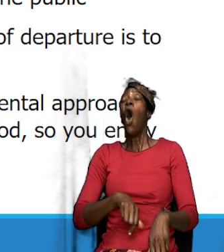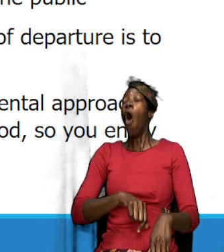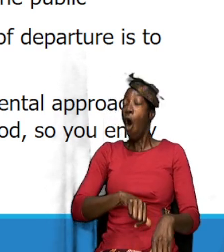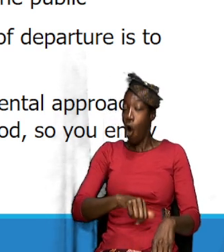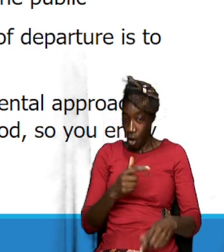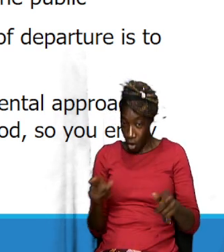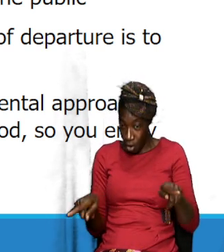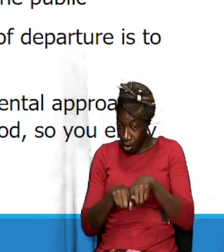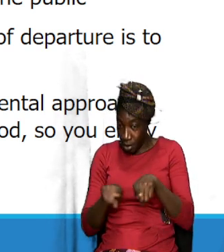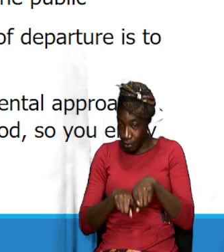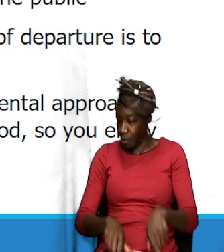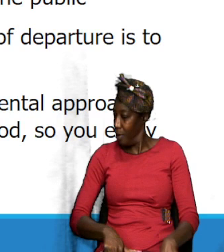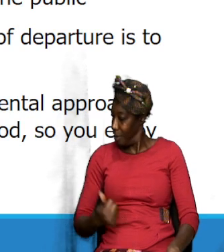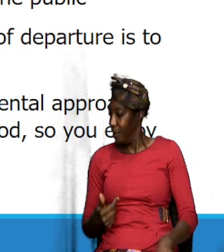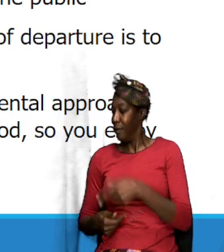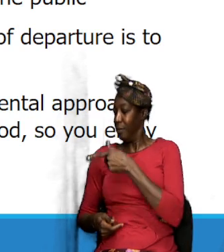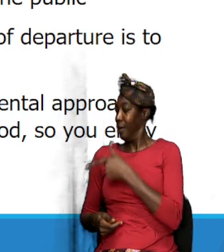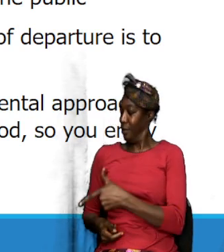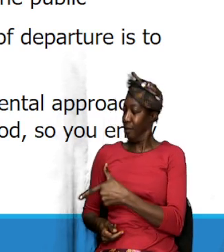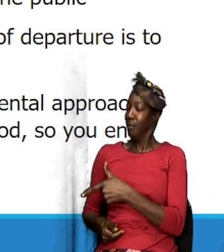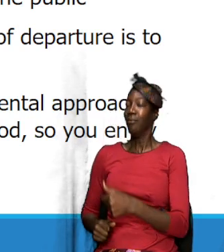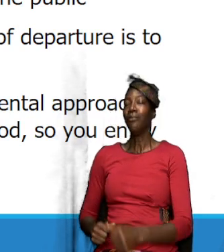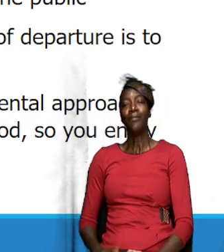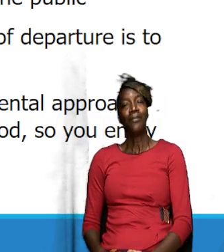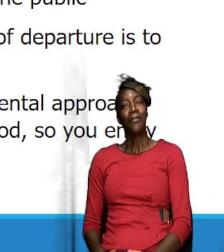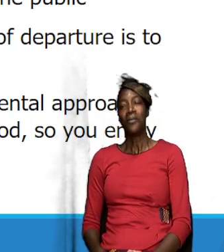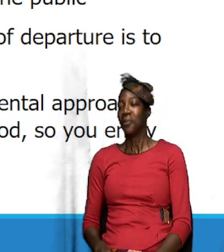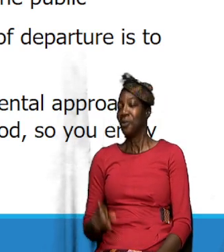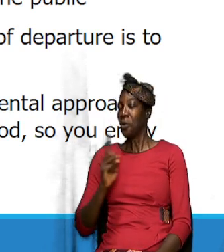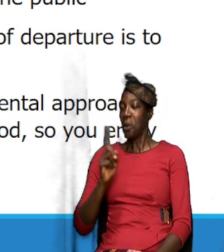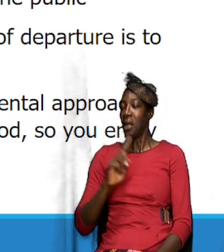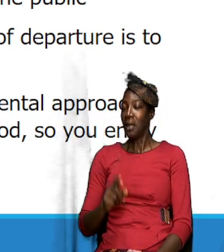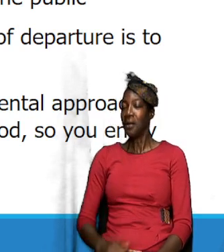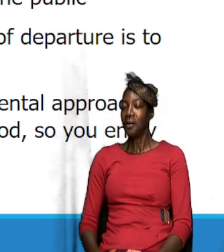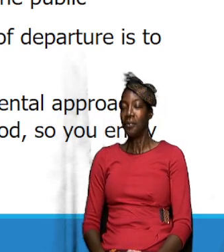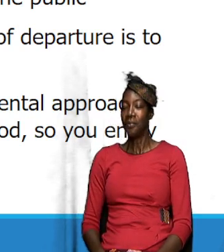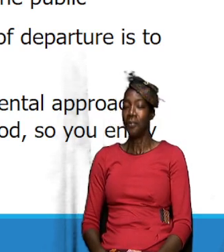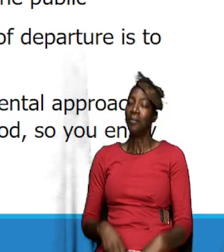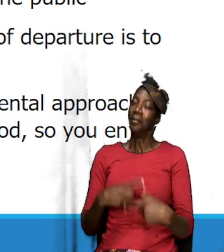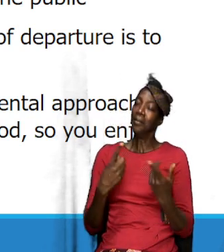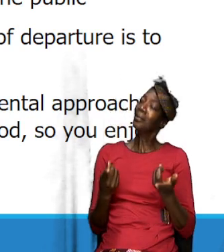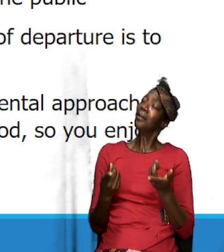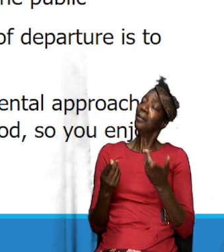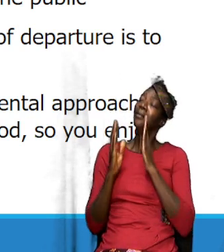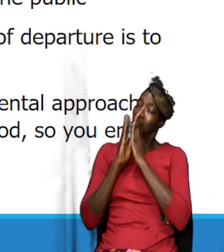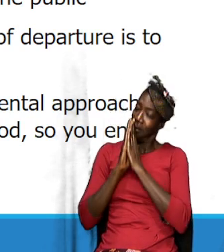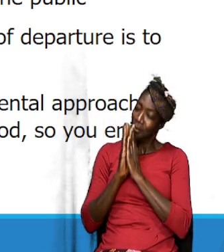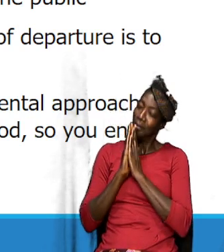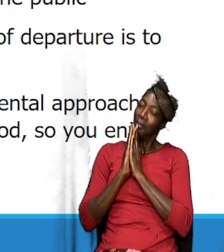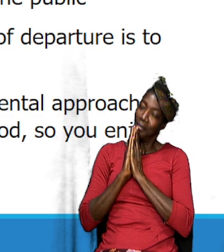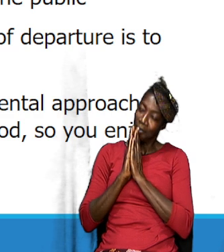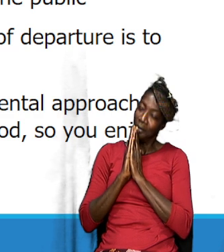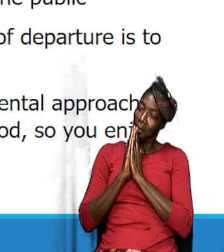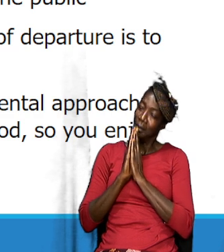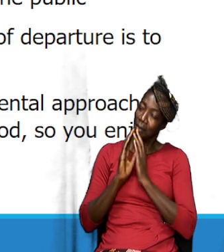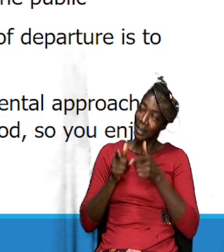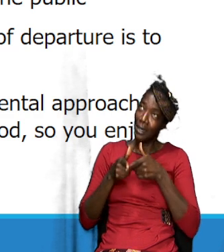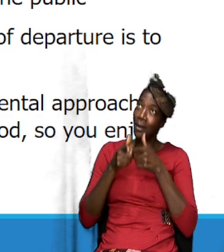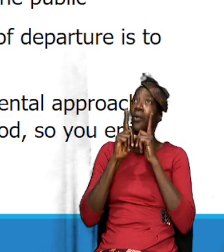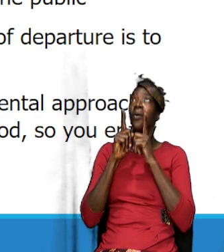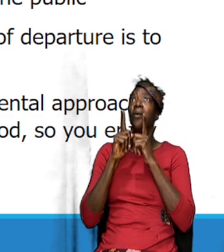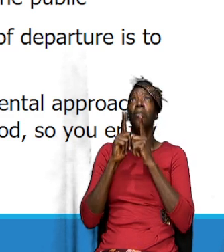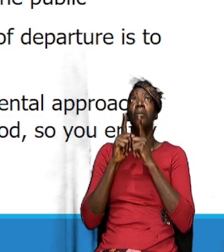on the other side of the fence where I went down and when I look up